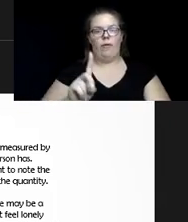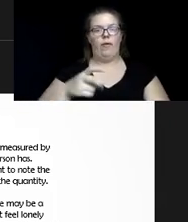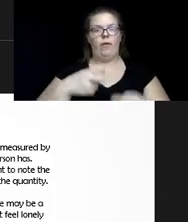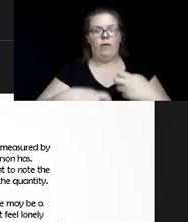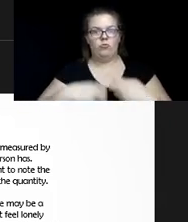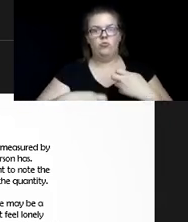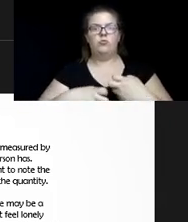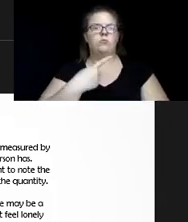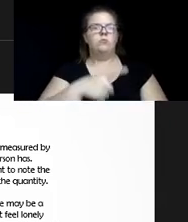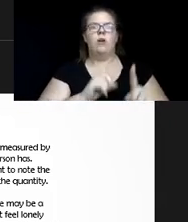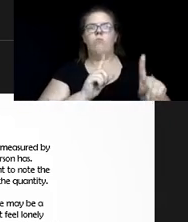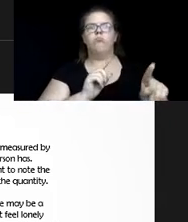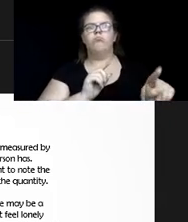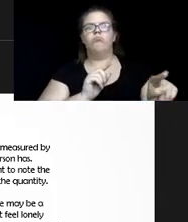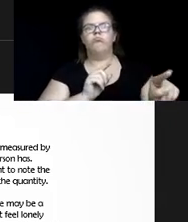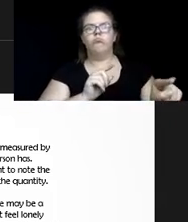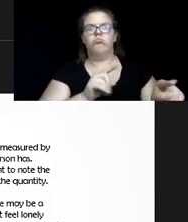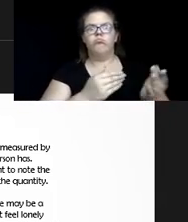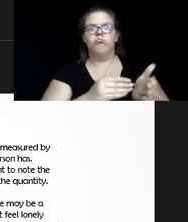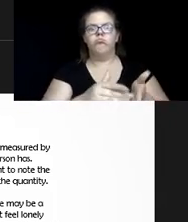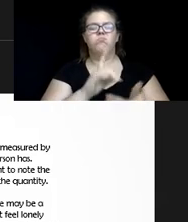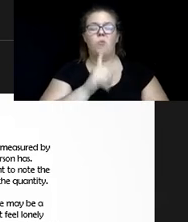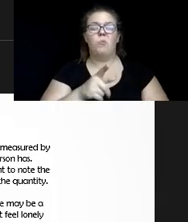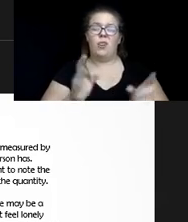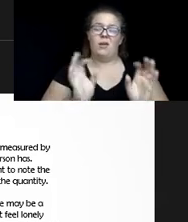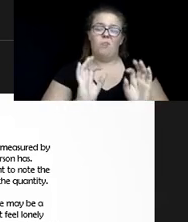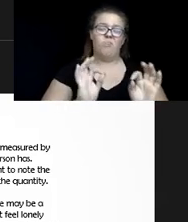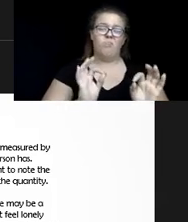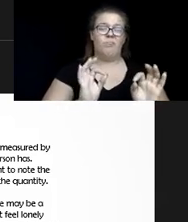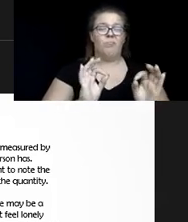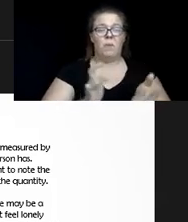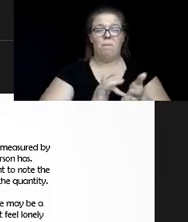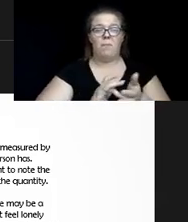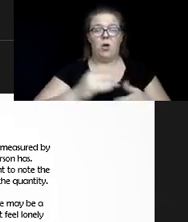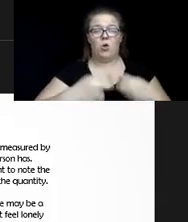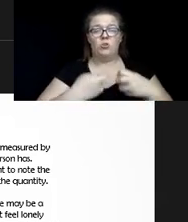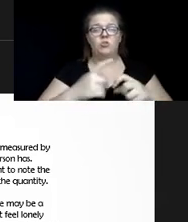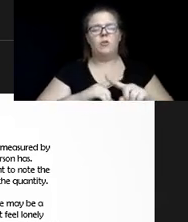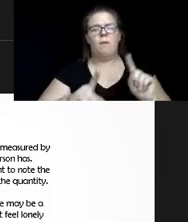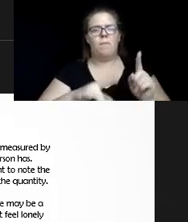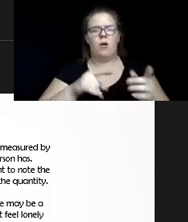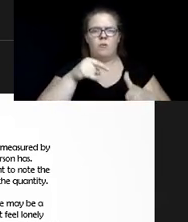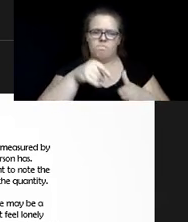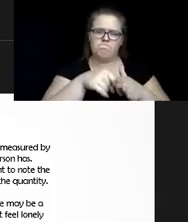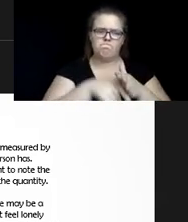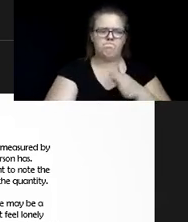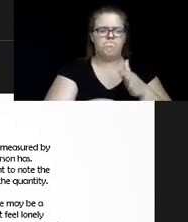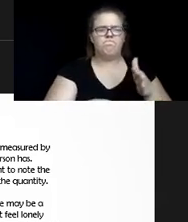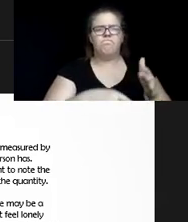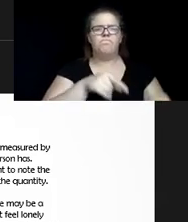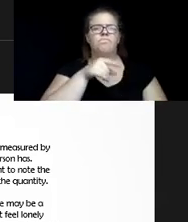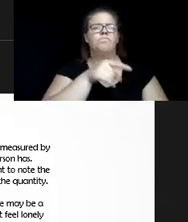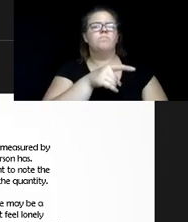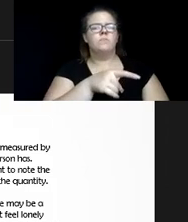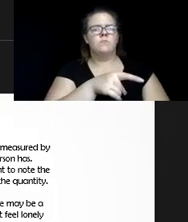ED visits. There was really no acute medical issue. And when you drill down a little bit more with this patient and she subsequently got